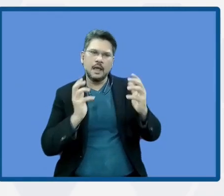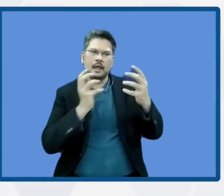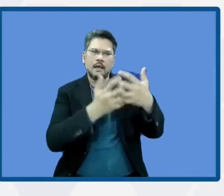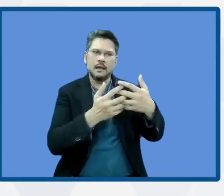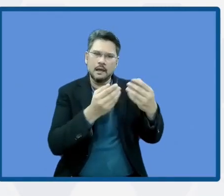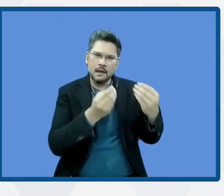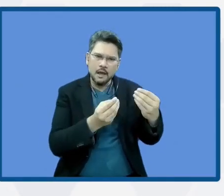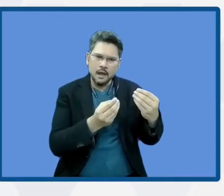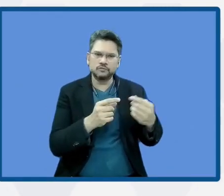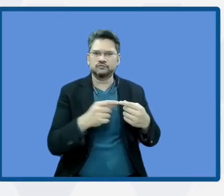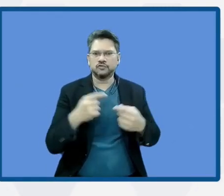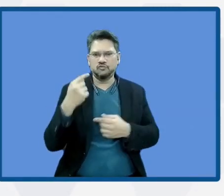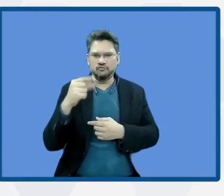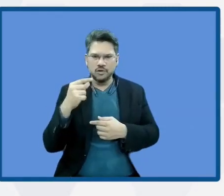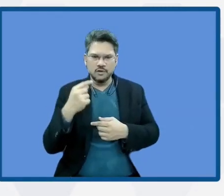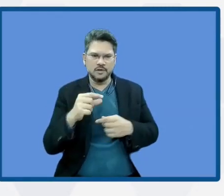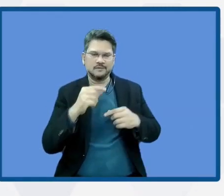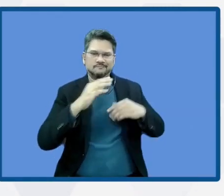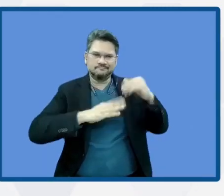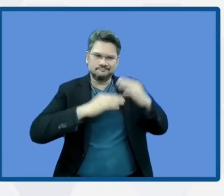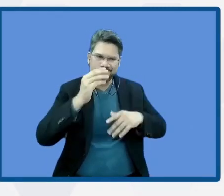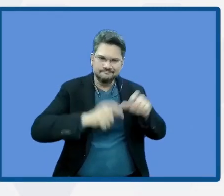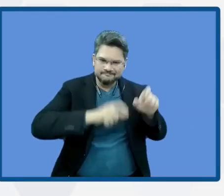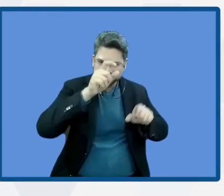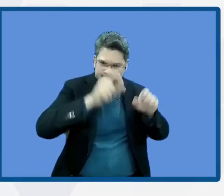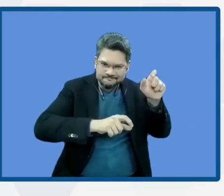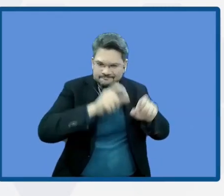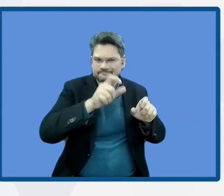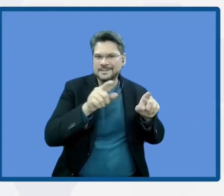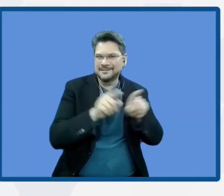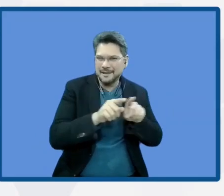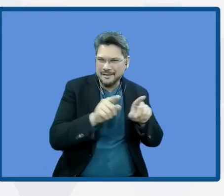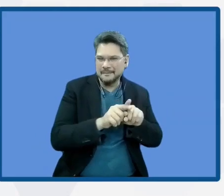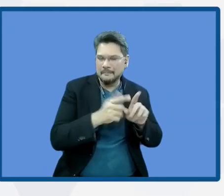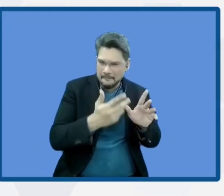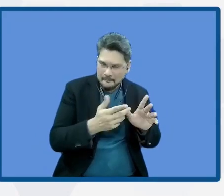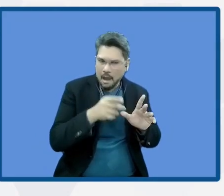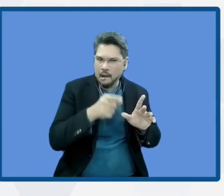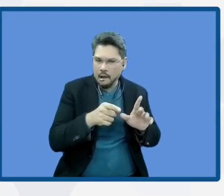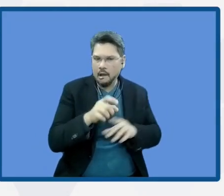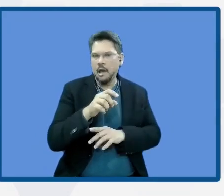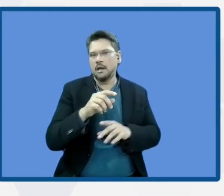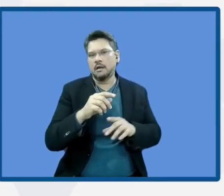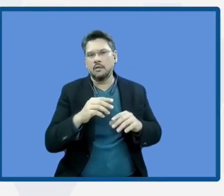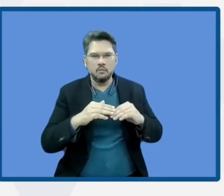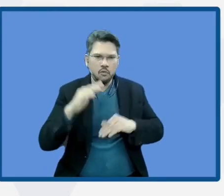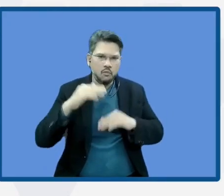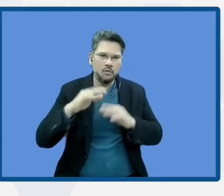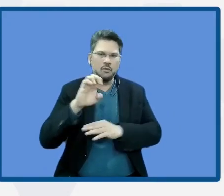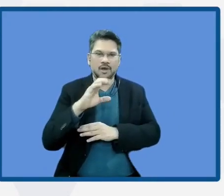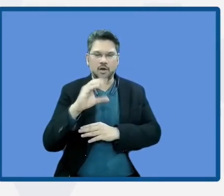and trying to restore some of those ecosystems in order to provide services in the long run.